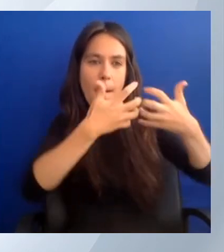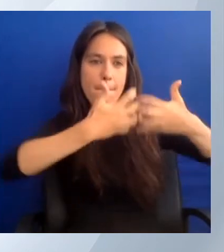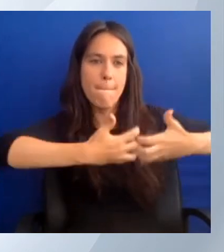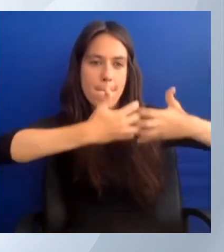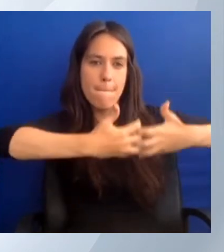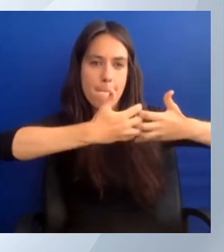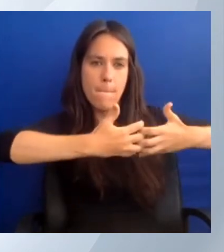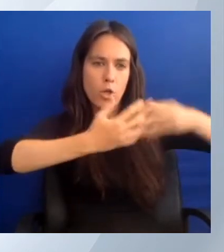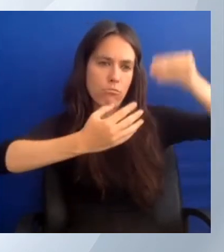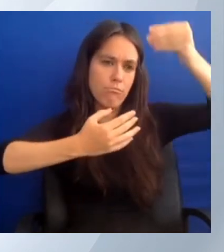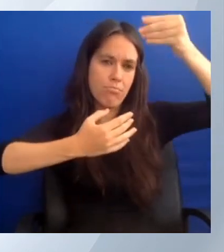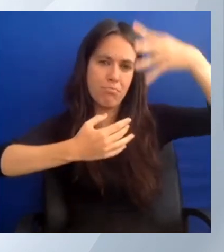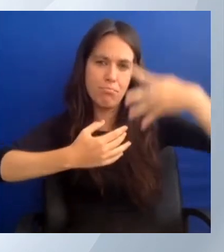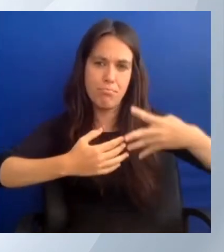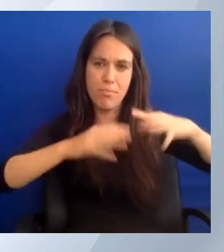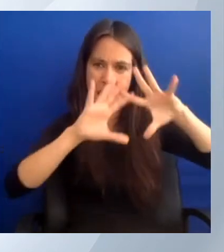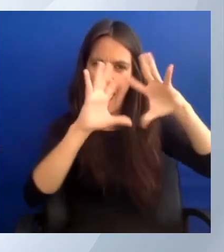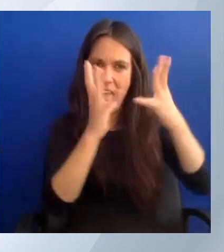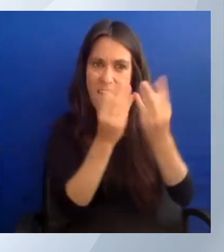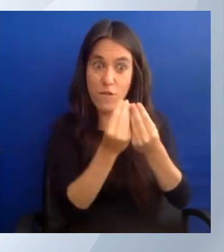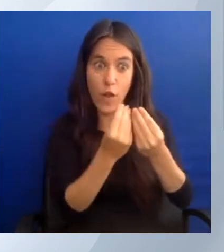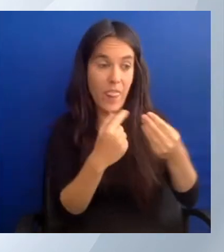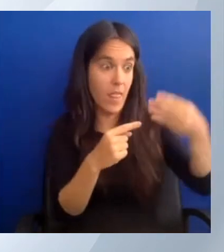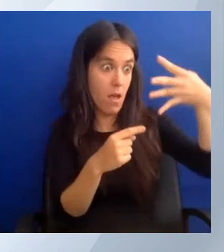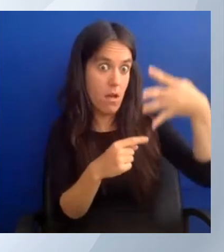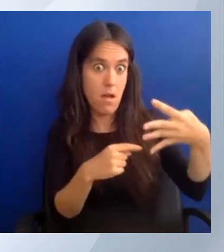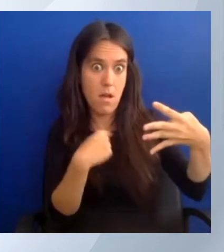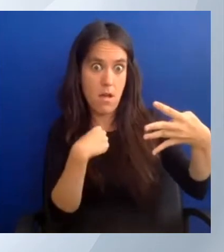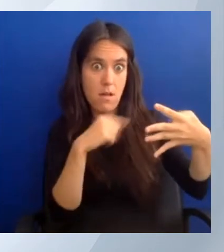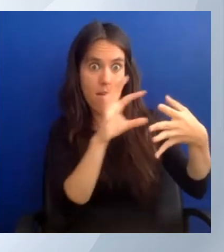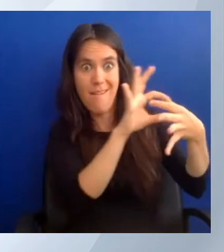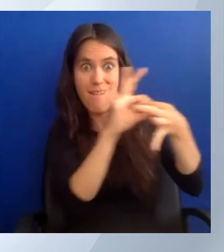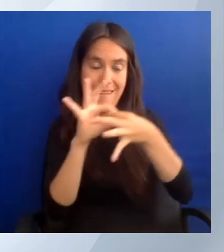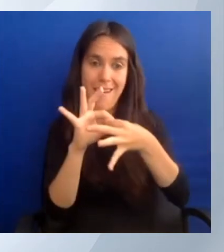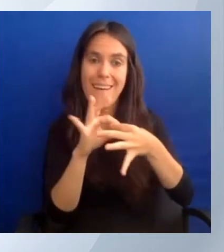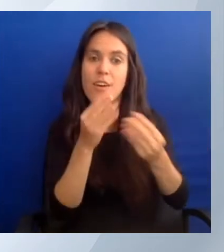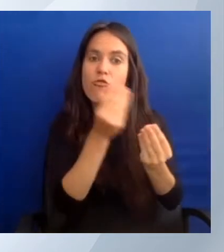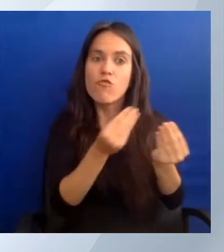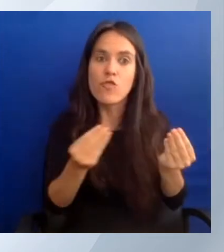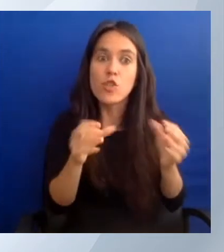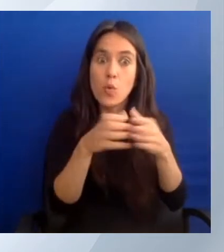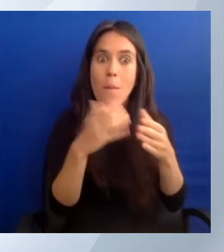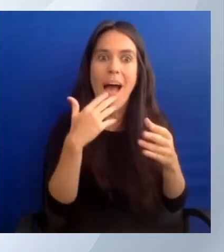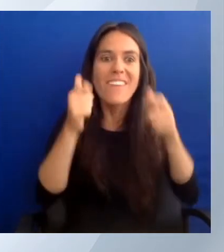to run that virtual machine, with a resource group, I have export template here as well.